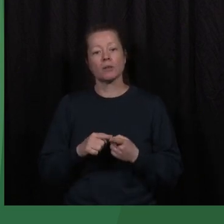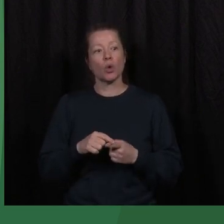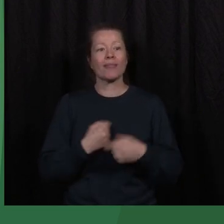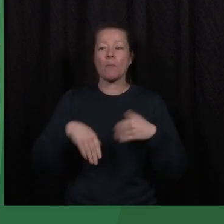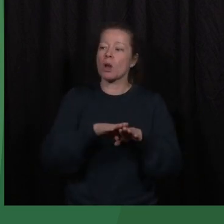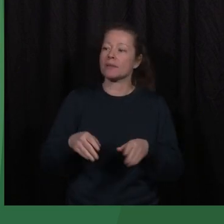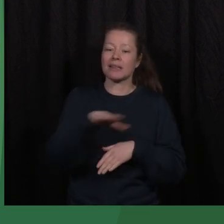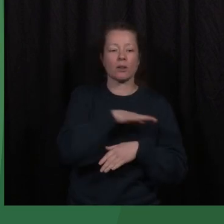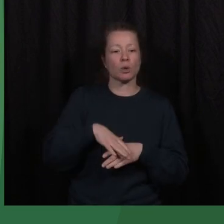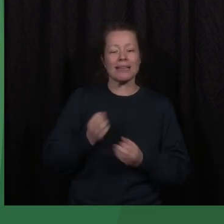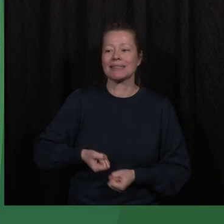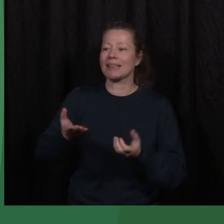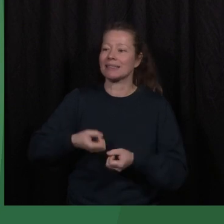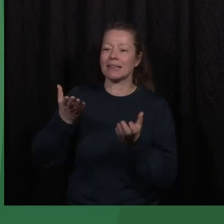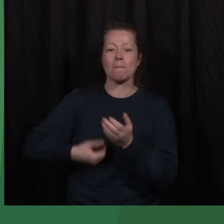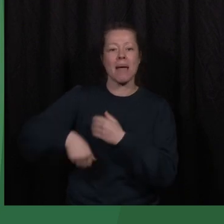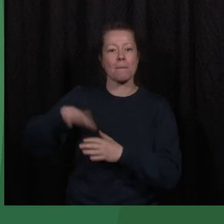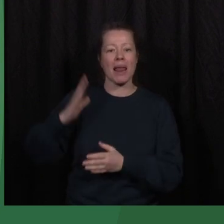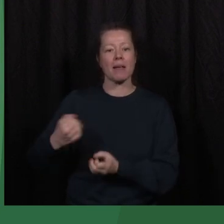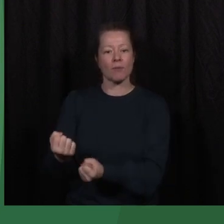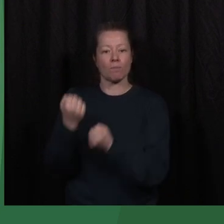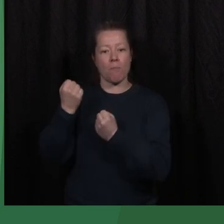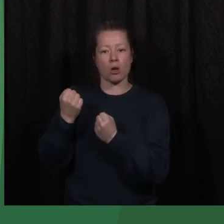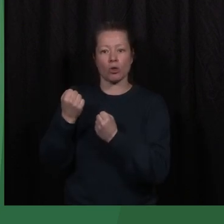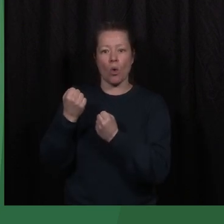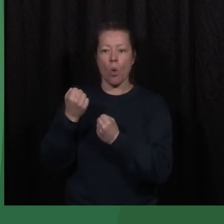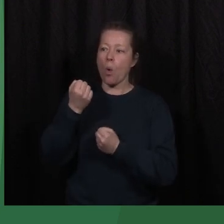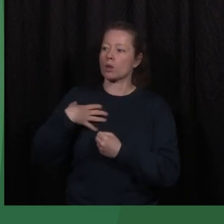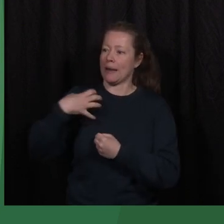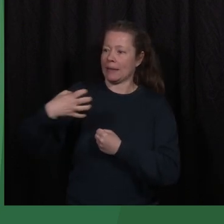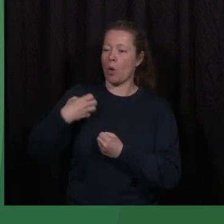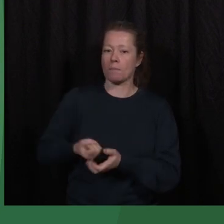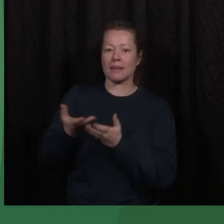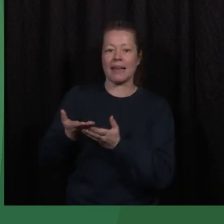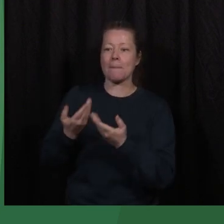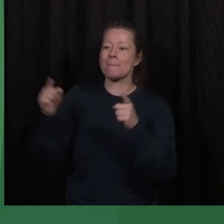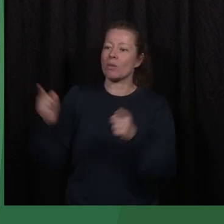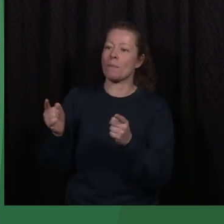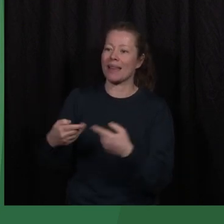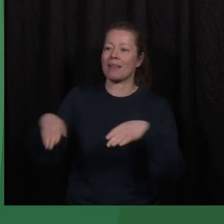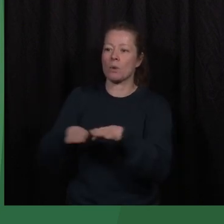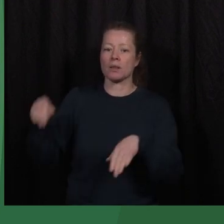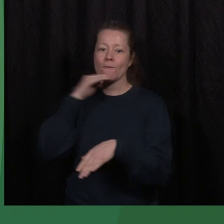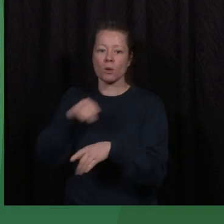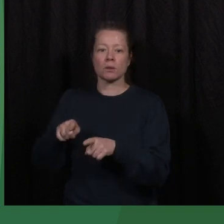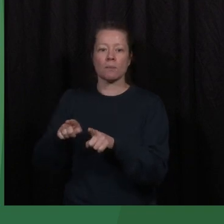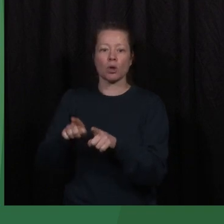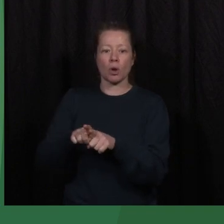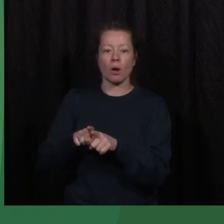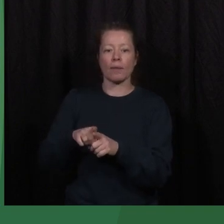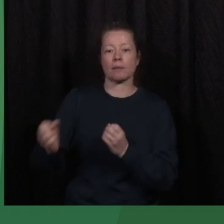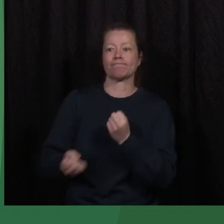more power and wealth to less and less people, when democratic nations harbor and foster inequality,